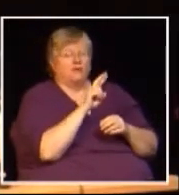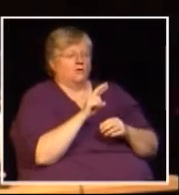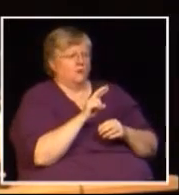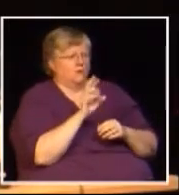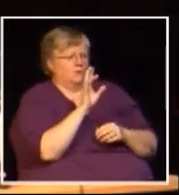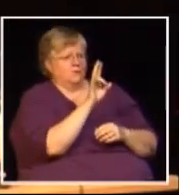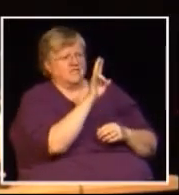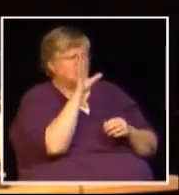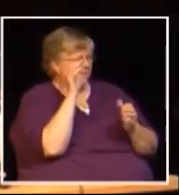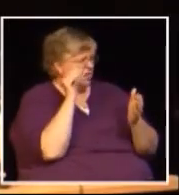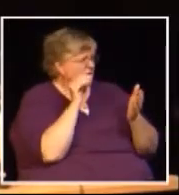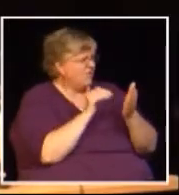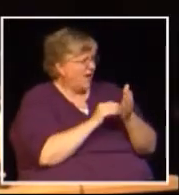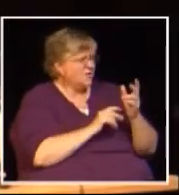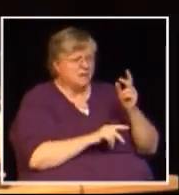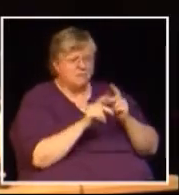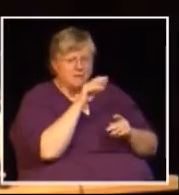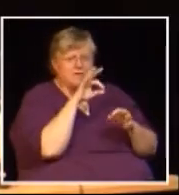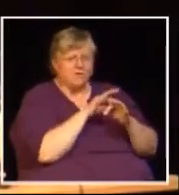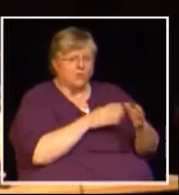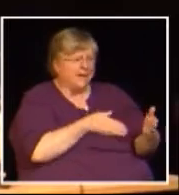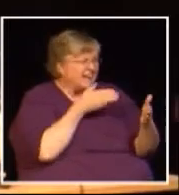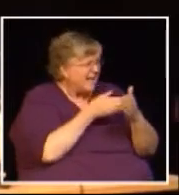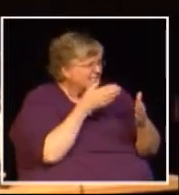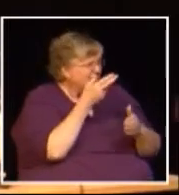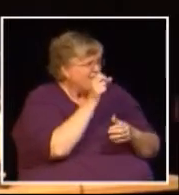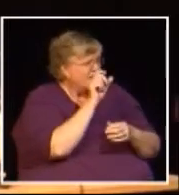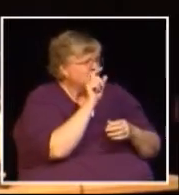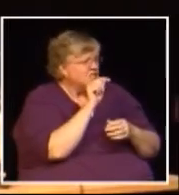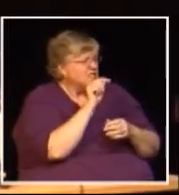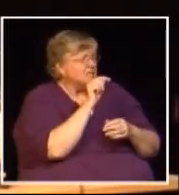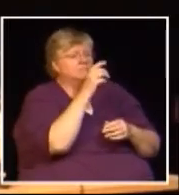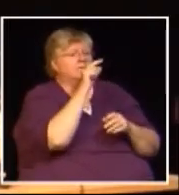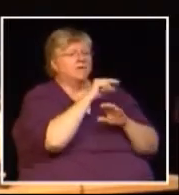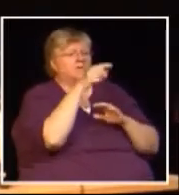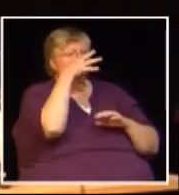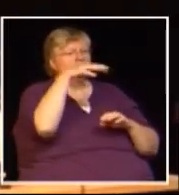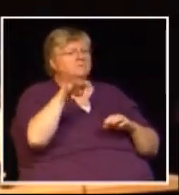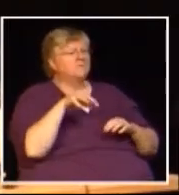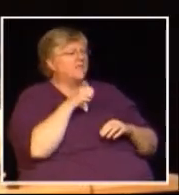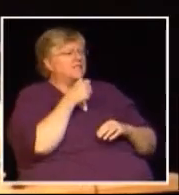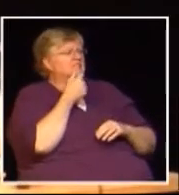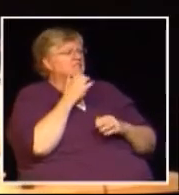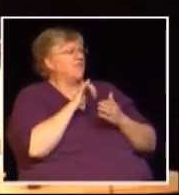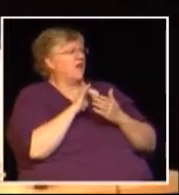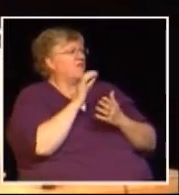polls of 800 people you've got 700,000 we hear you loud and clear but they didn't say that